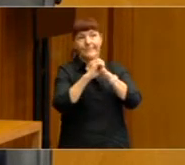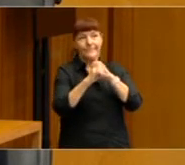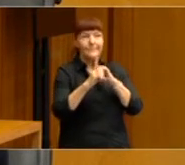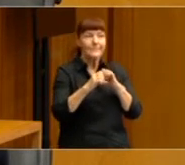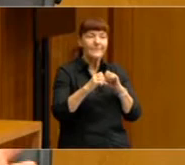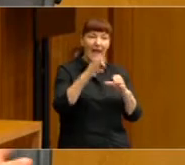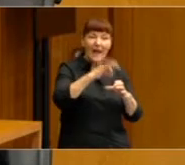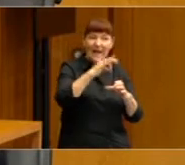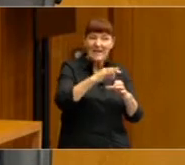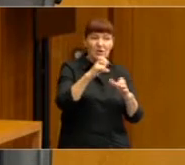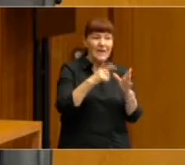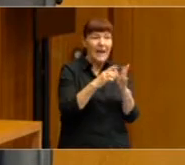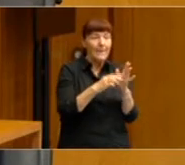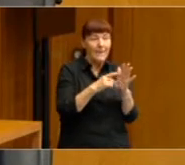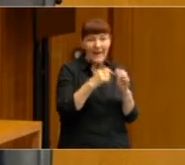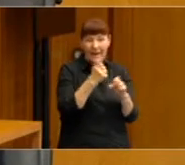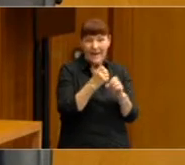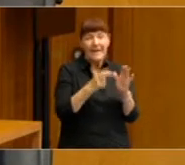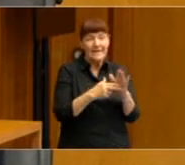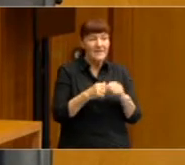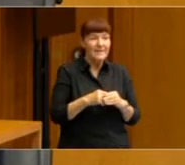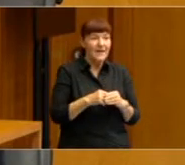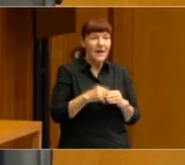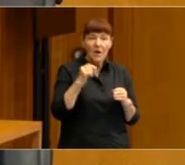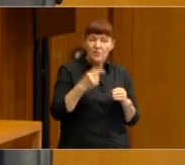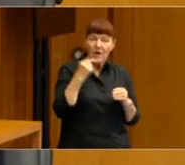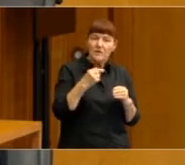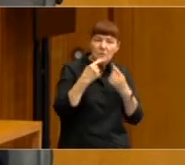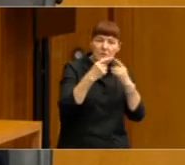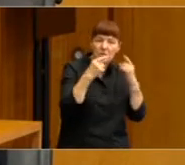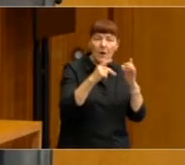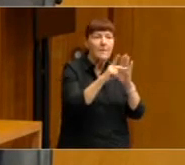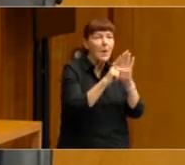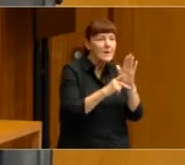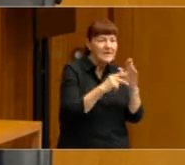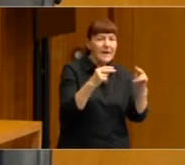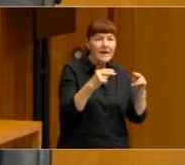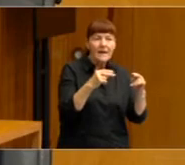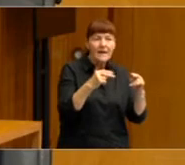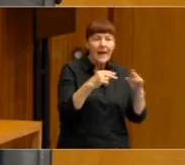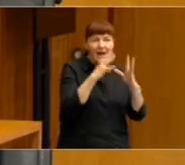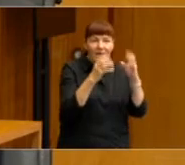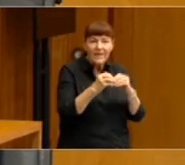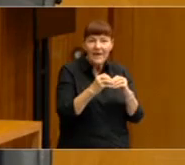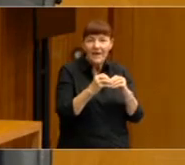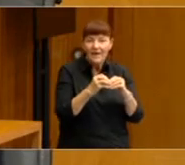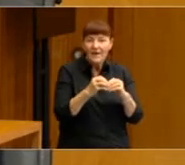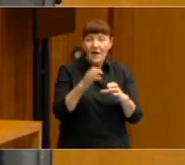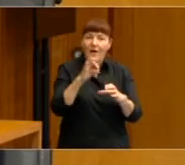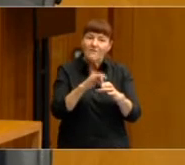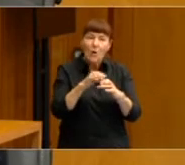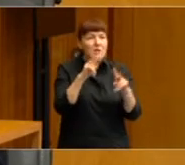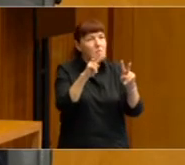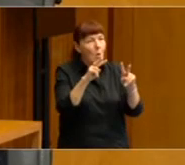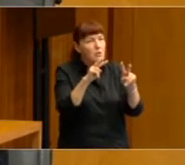Namely, political parties put out their policies in a party platform. Voters make an evaluation of those policies during the election election